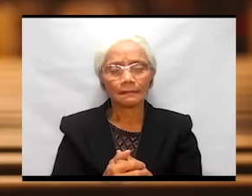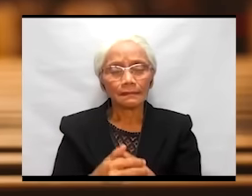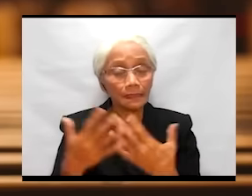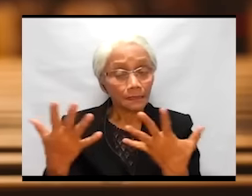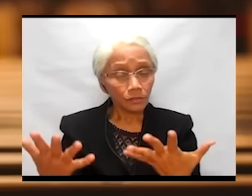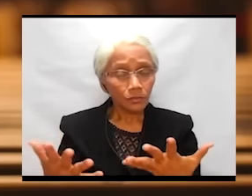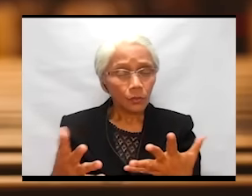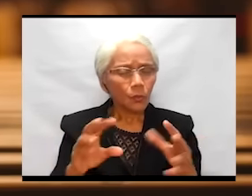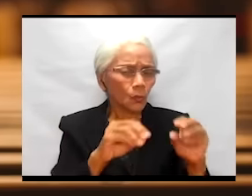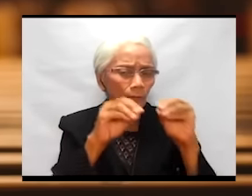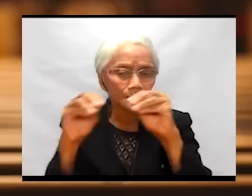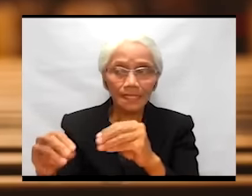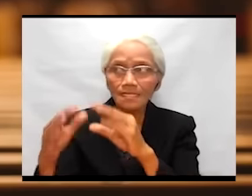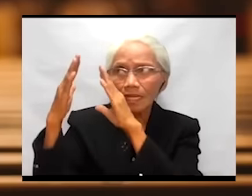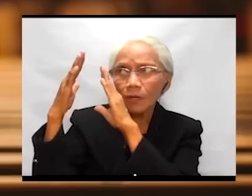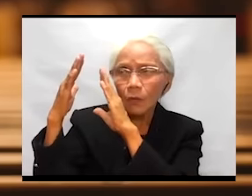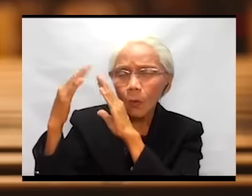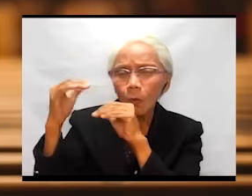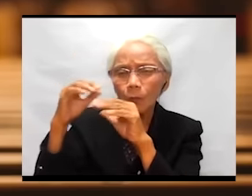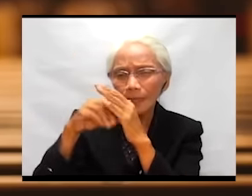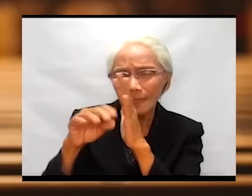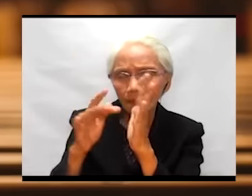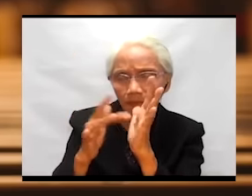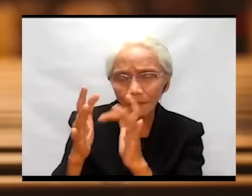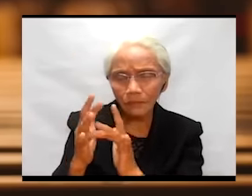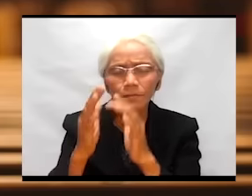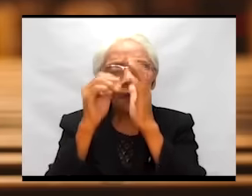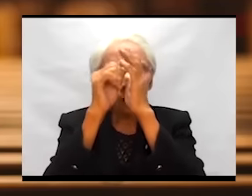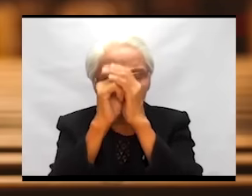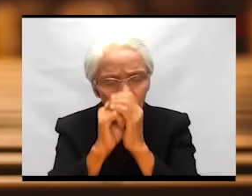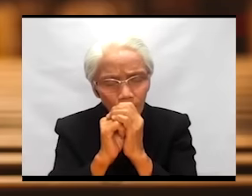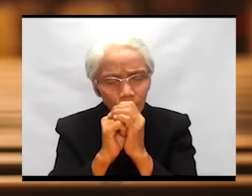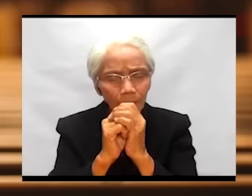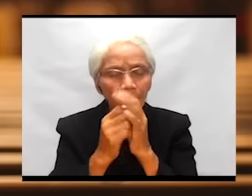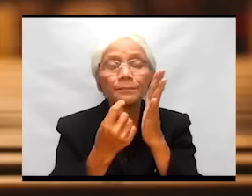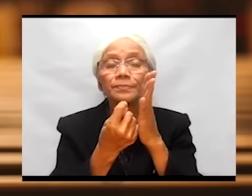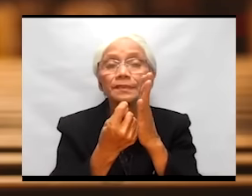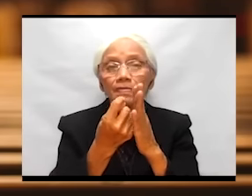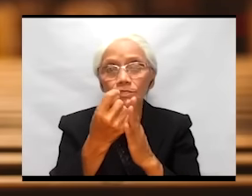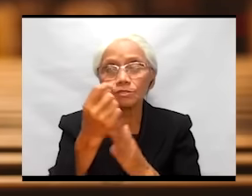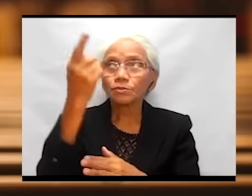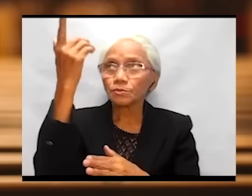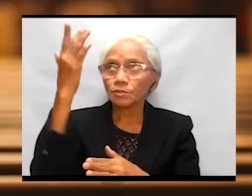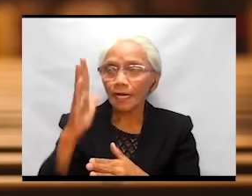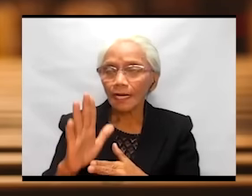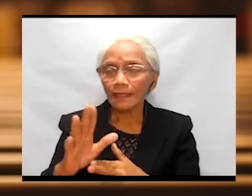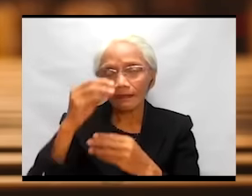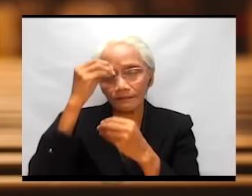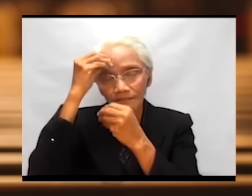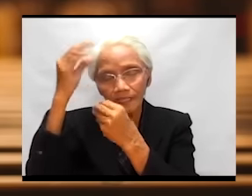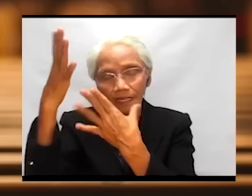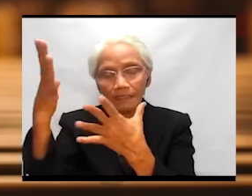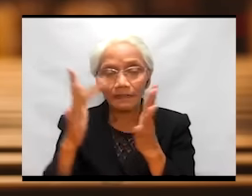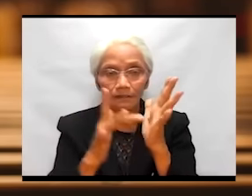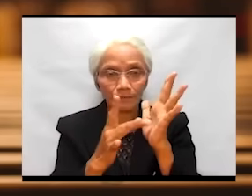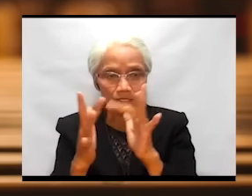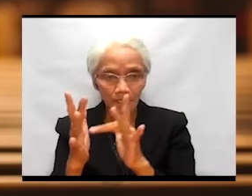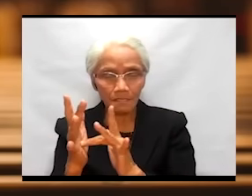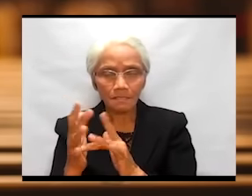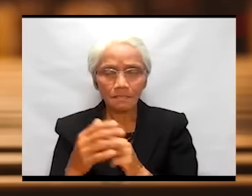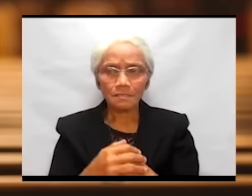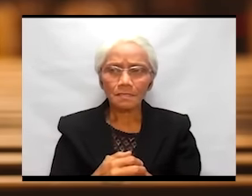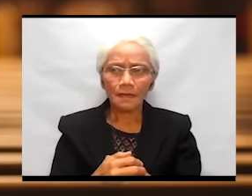So if we place our hope in Him by worshiping the true God, the Father of Jesus,